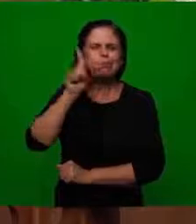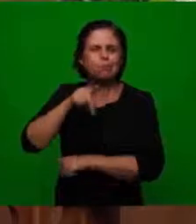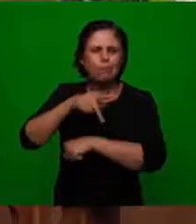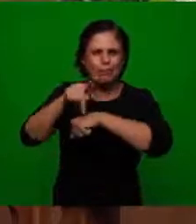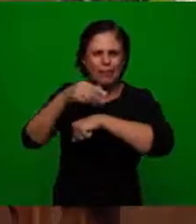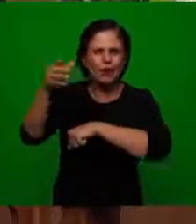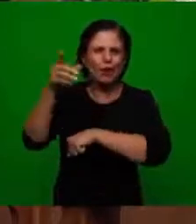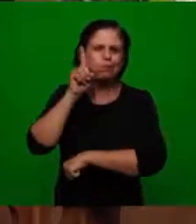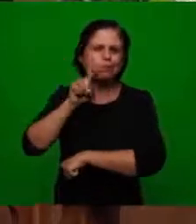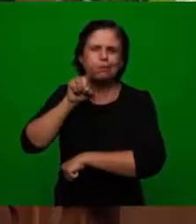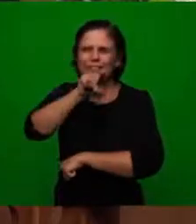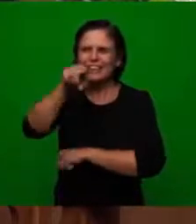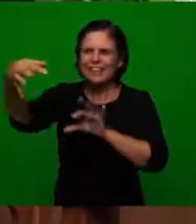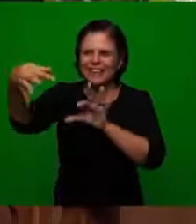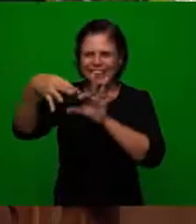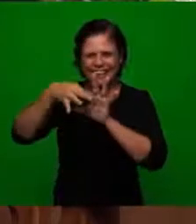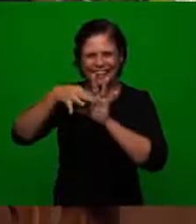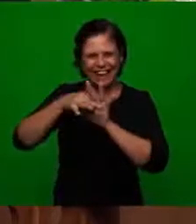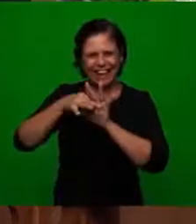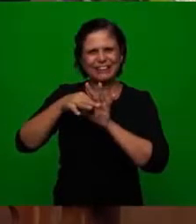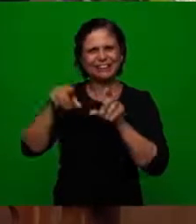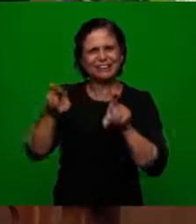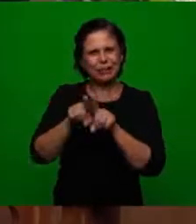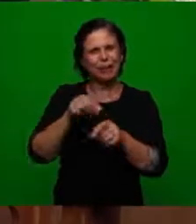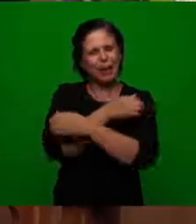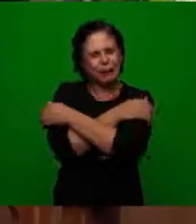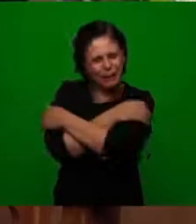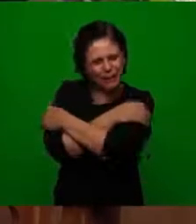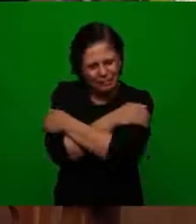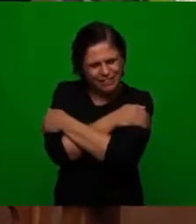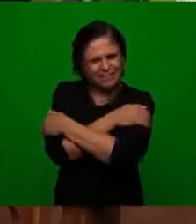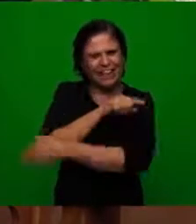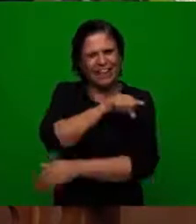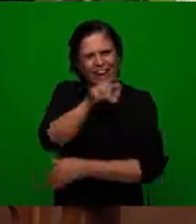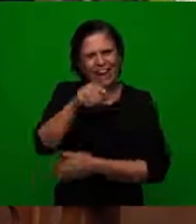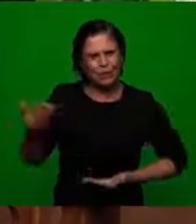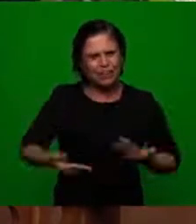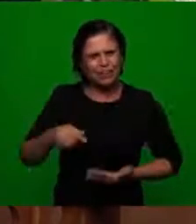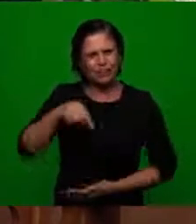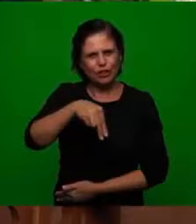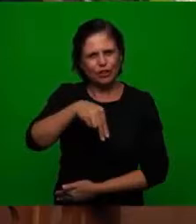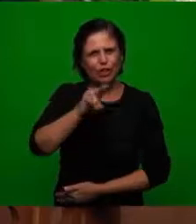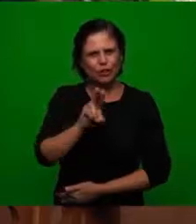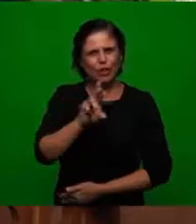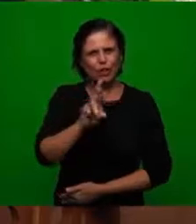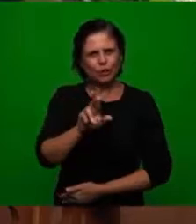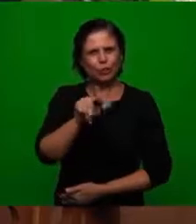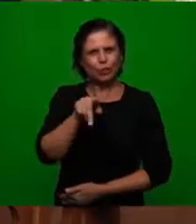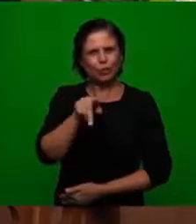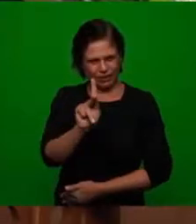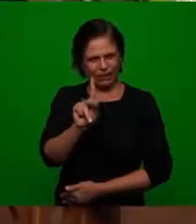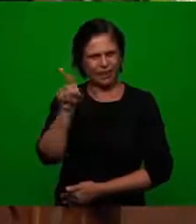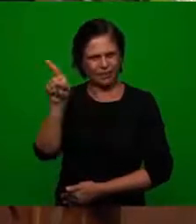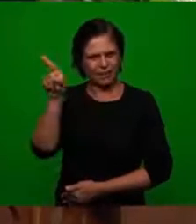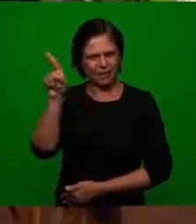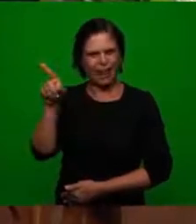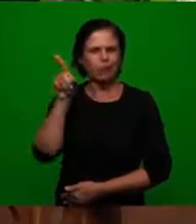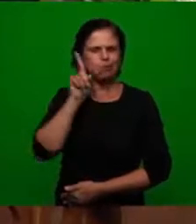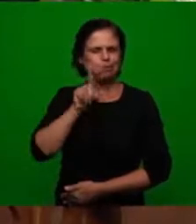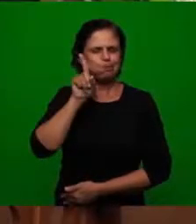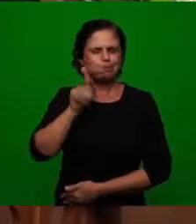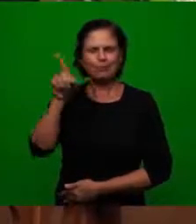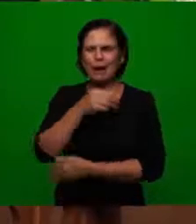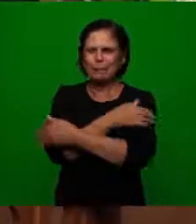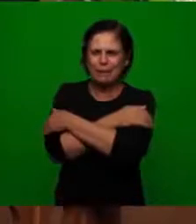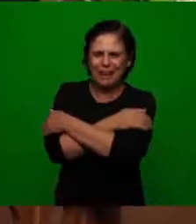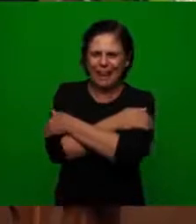here with us in the United States in this broadcast and send an embrace to our bread here in Newark that we have